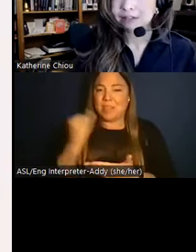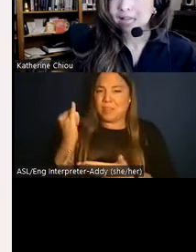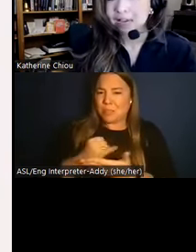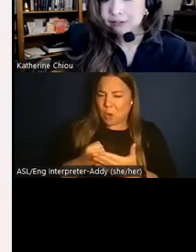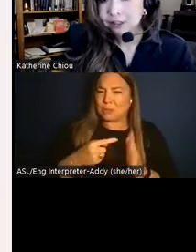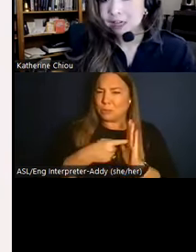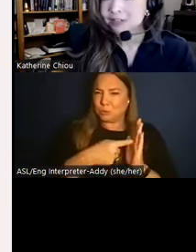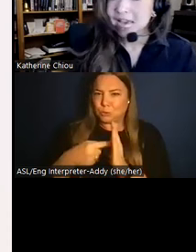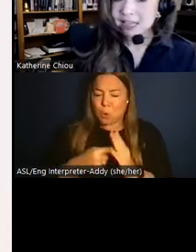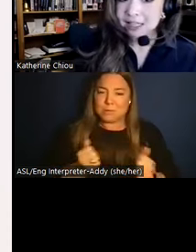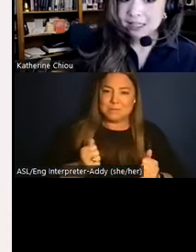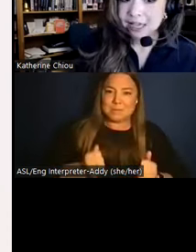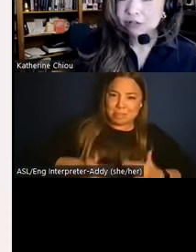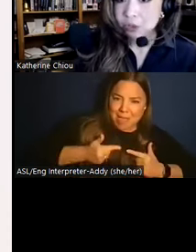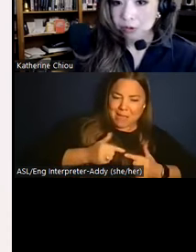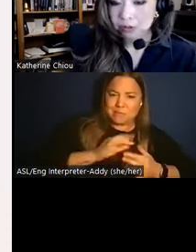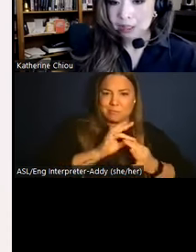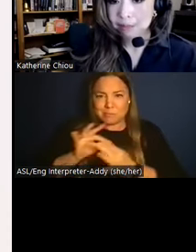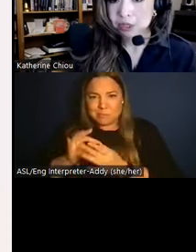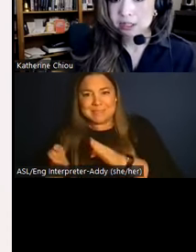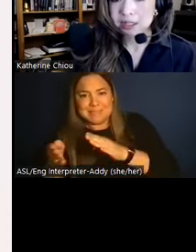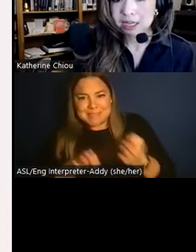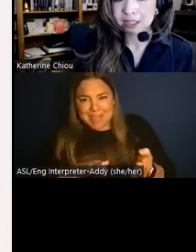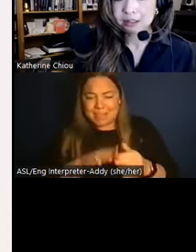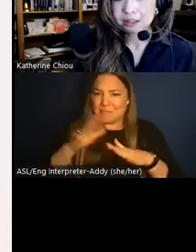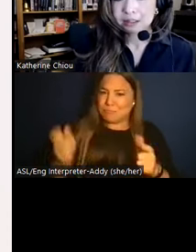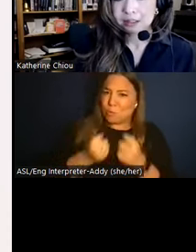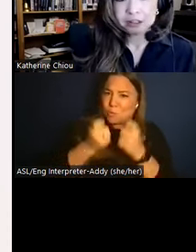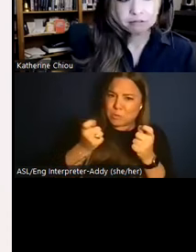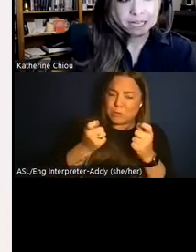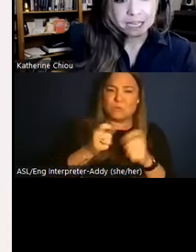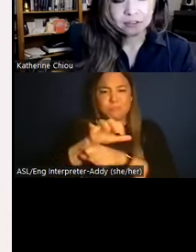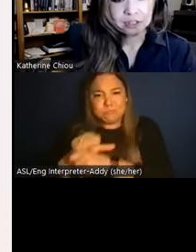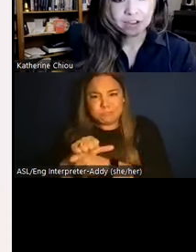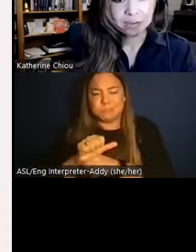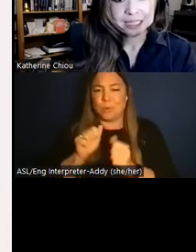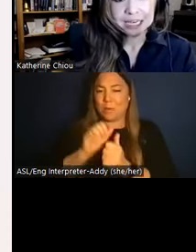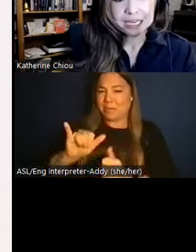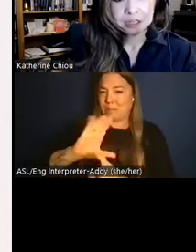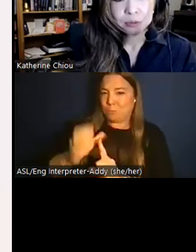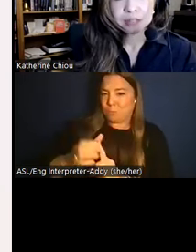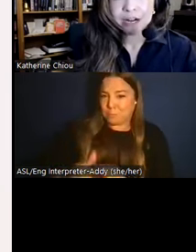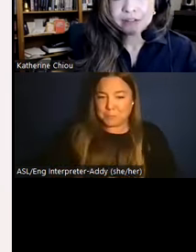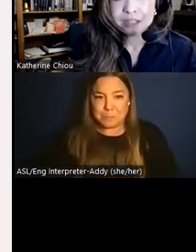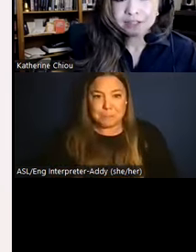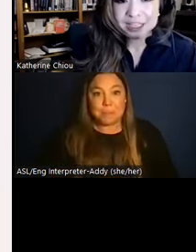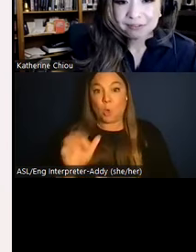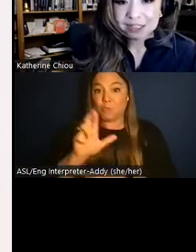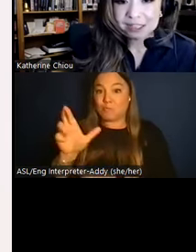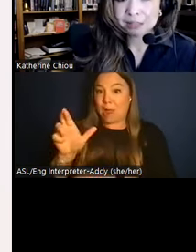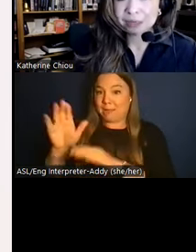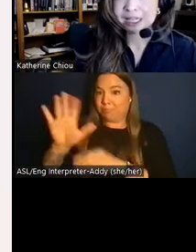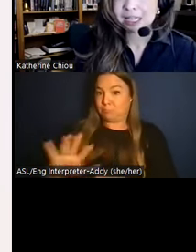of life, of death, and ritual in Moche society. On the right side of this vibrant scene, we can revel in the